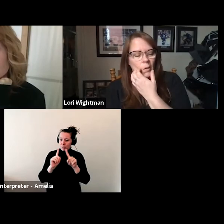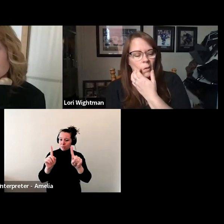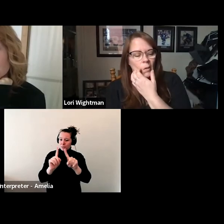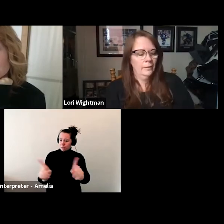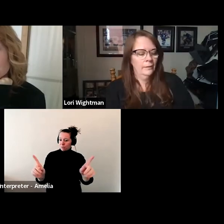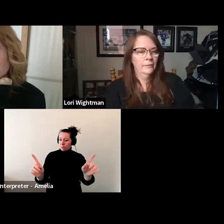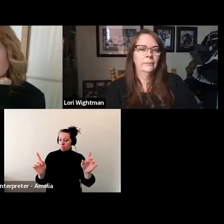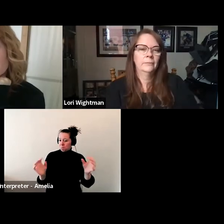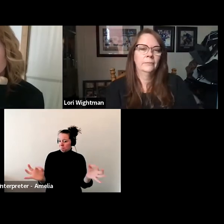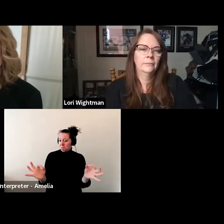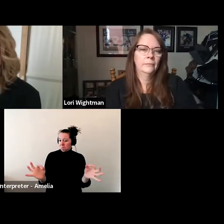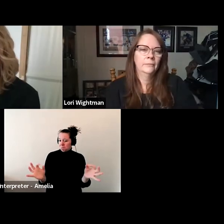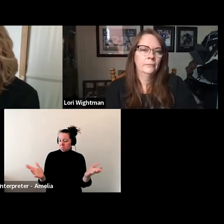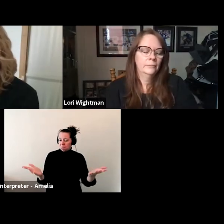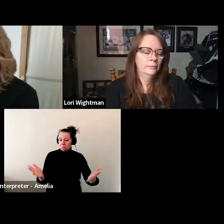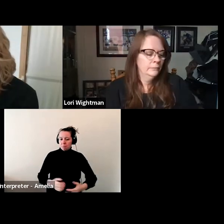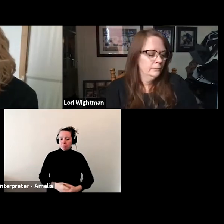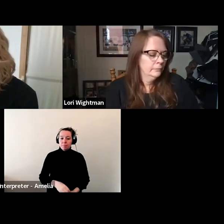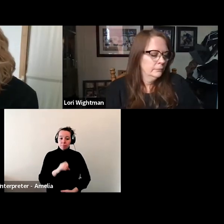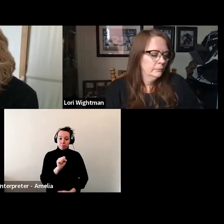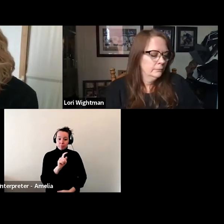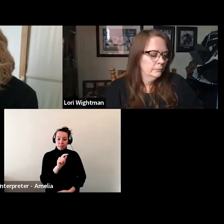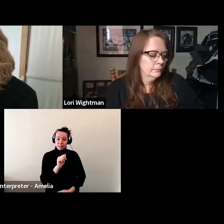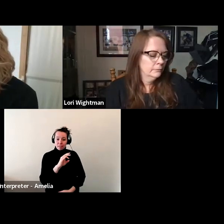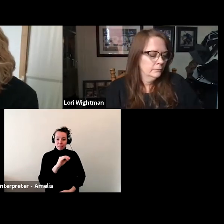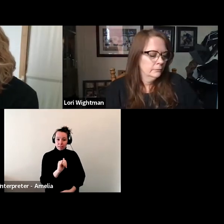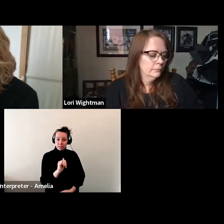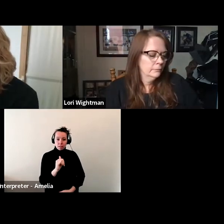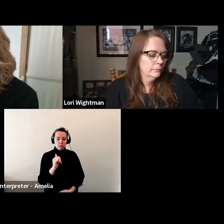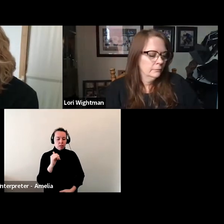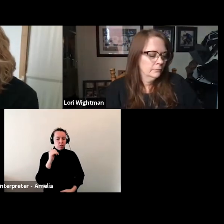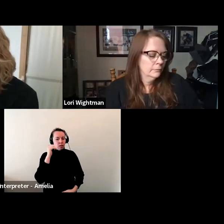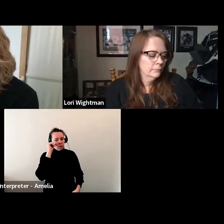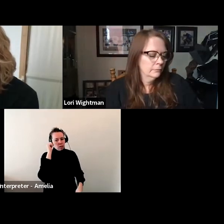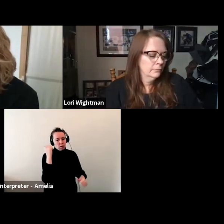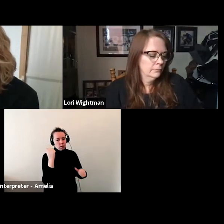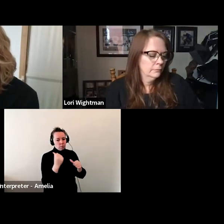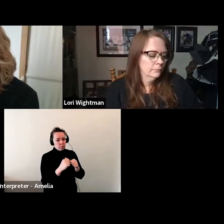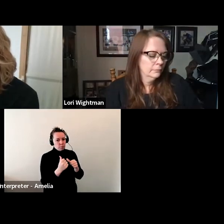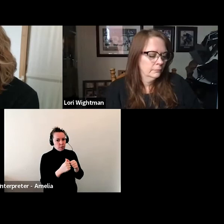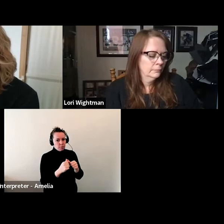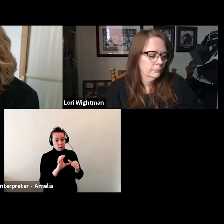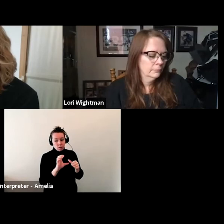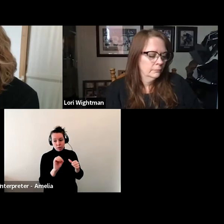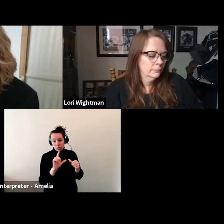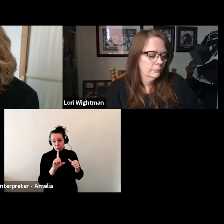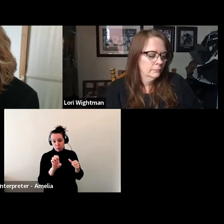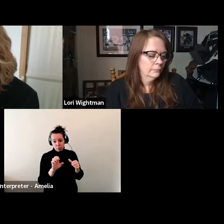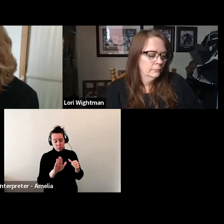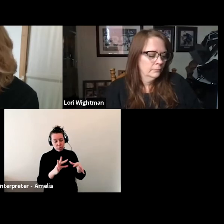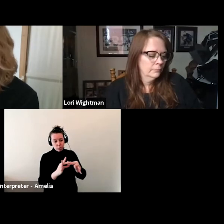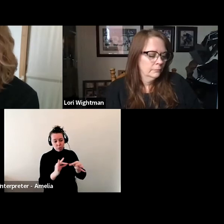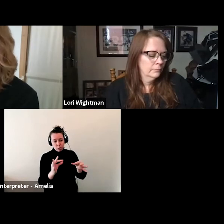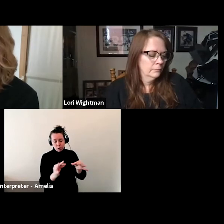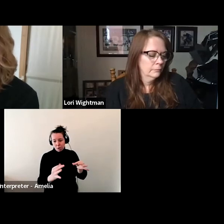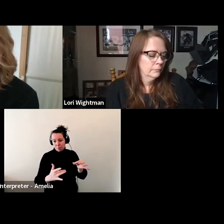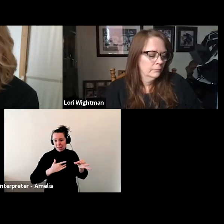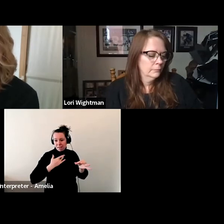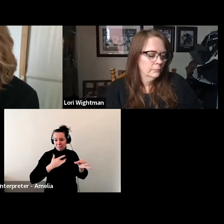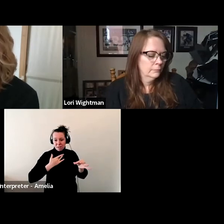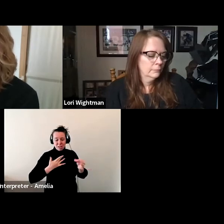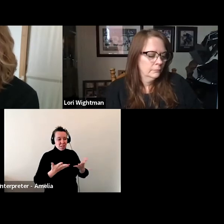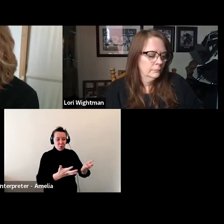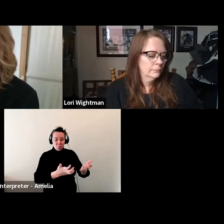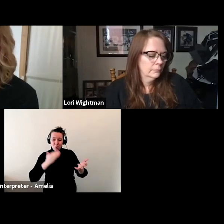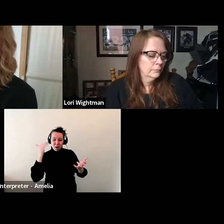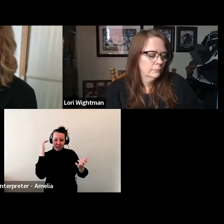Yeah. remember very much Cole, uh, that feeling that you're feeling now of, um, wanting to project